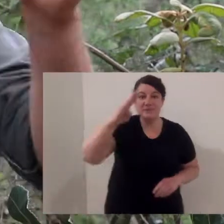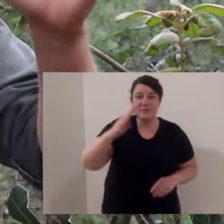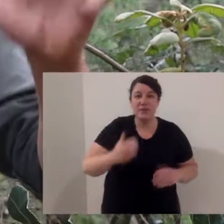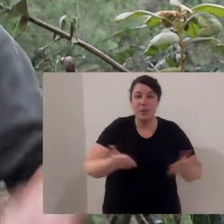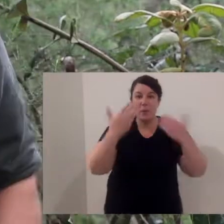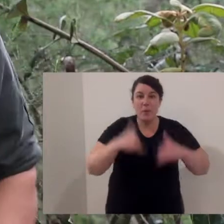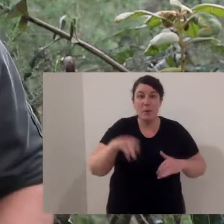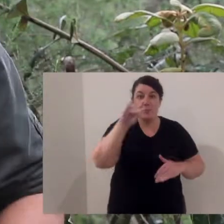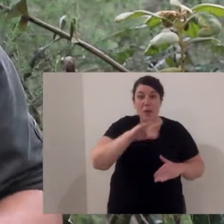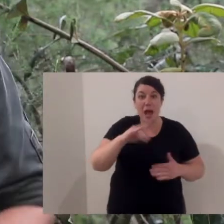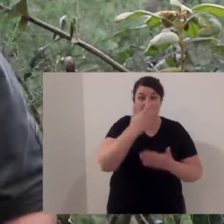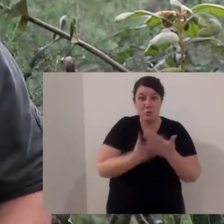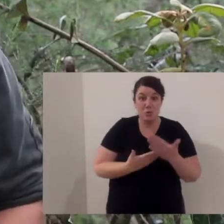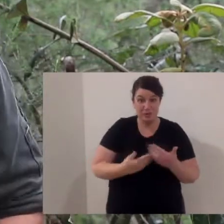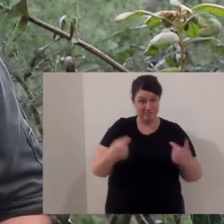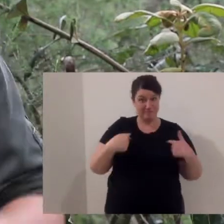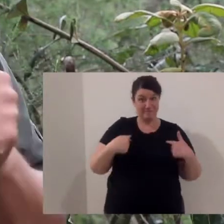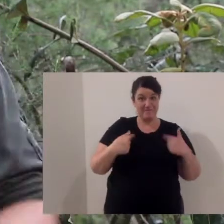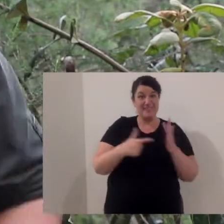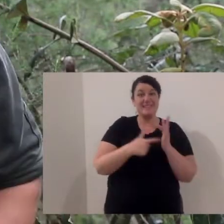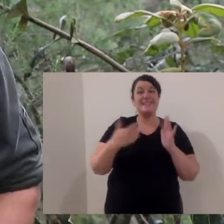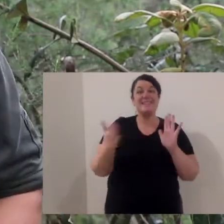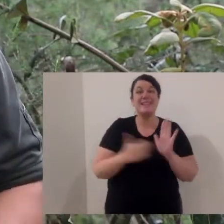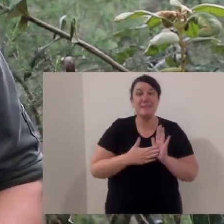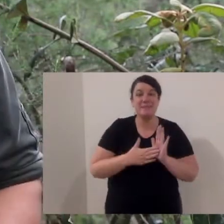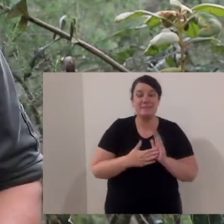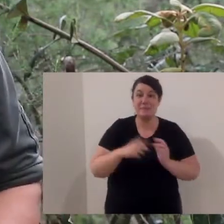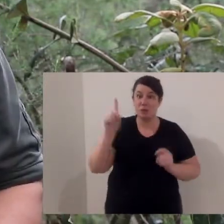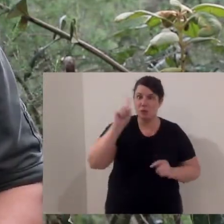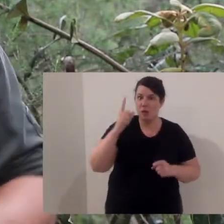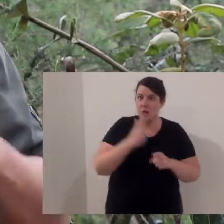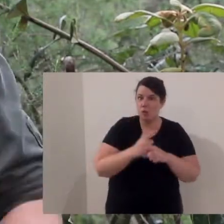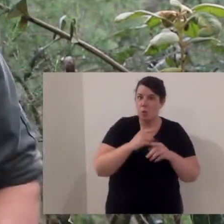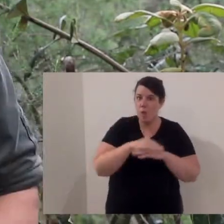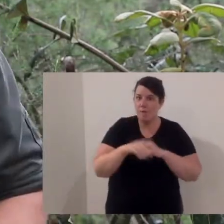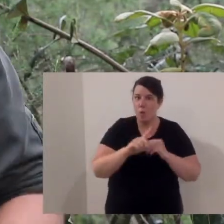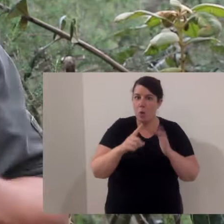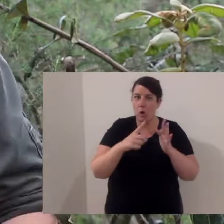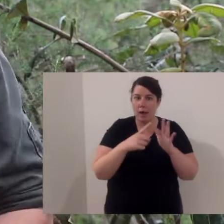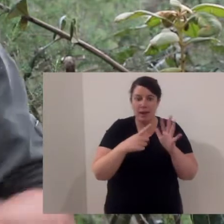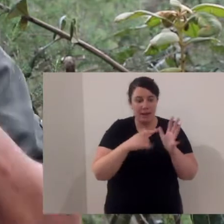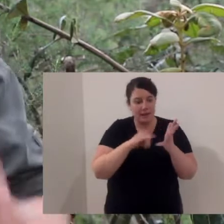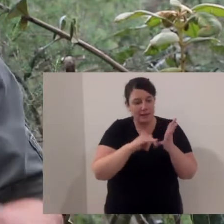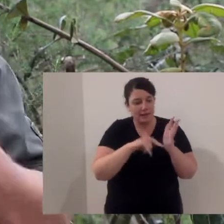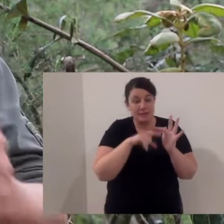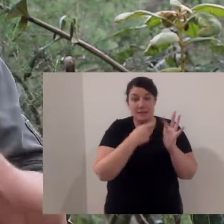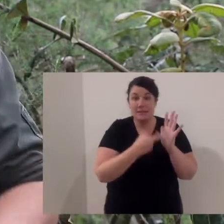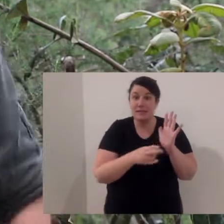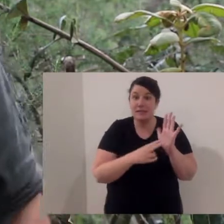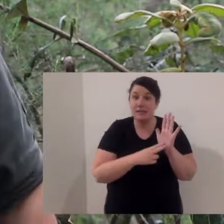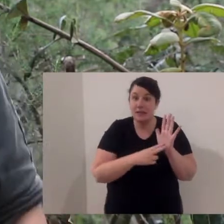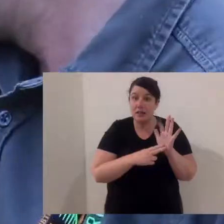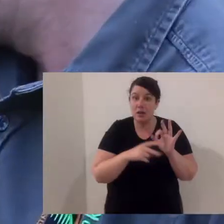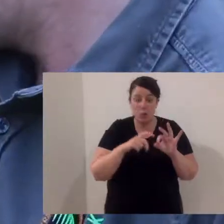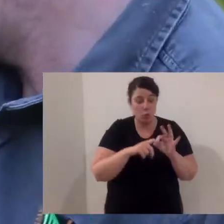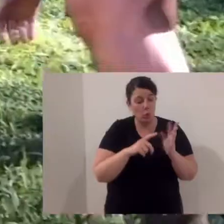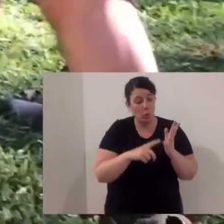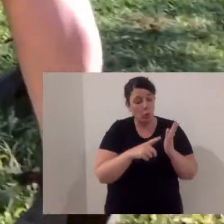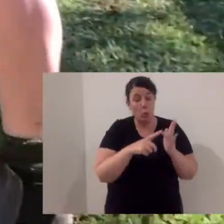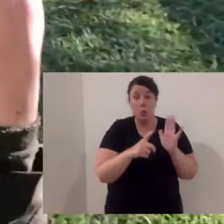G'day everyone, welcome to Animal Tales with Tim Faulkner, that's me, and today I'm talking Eastern quolls.